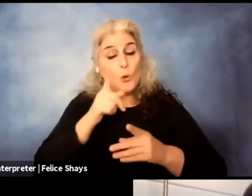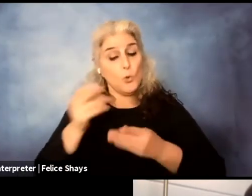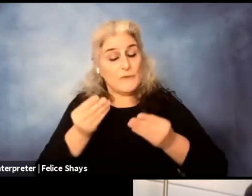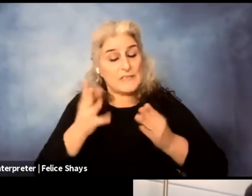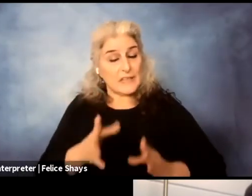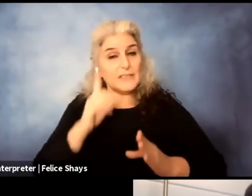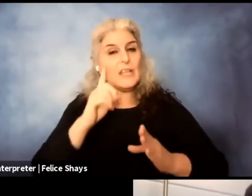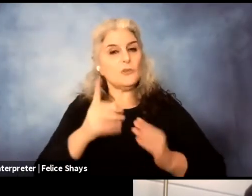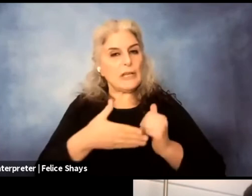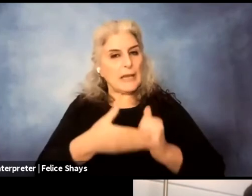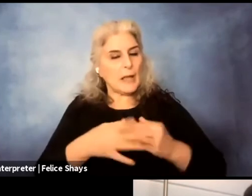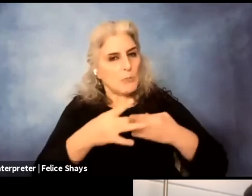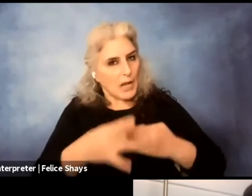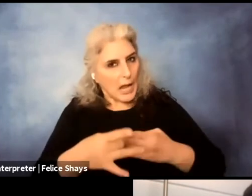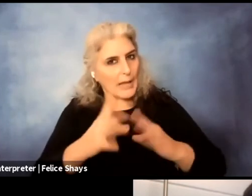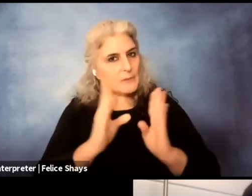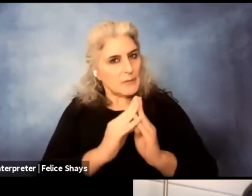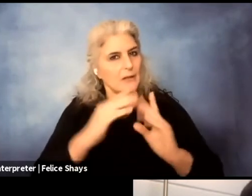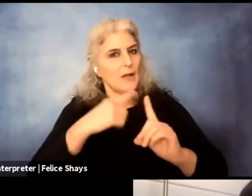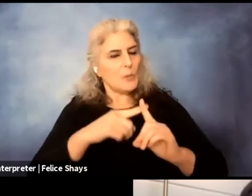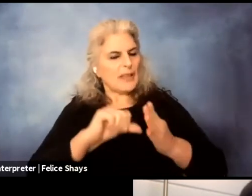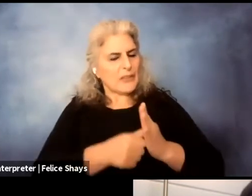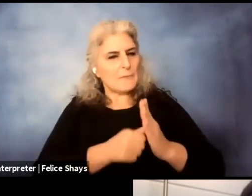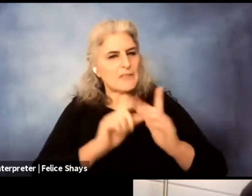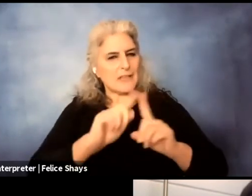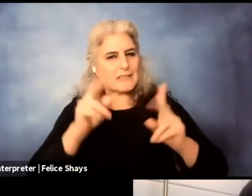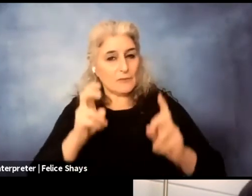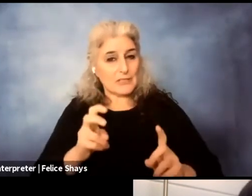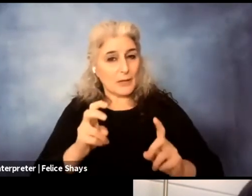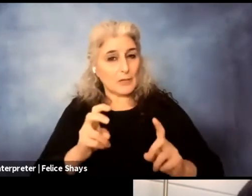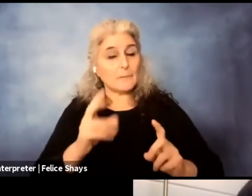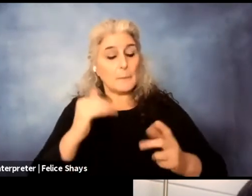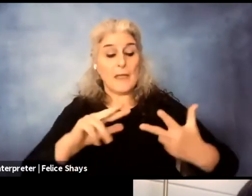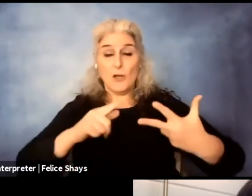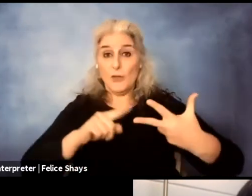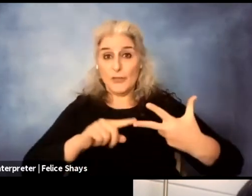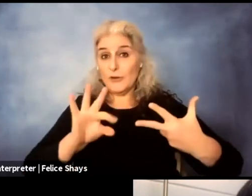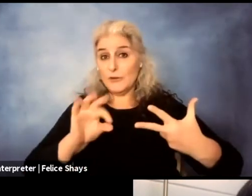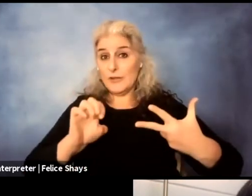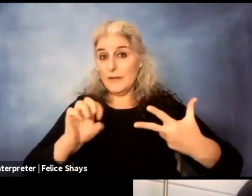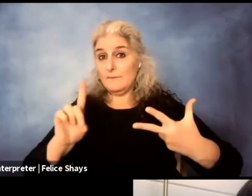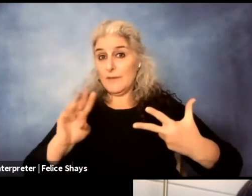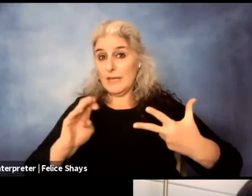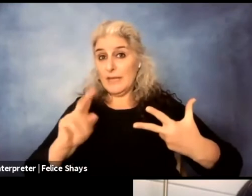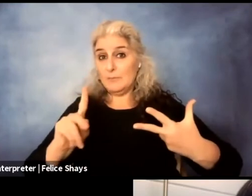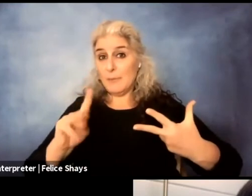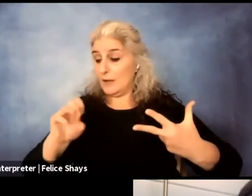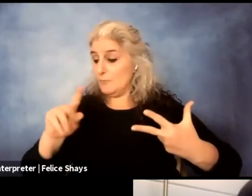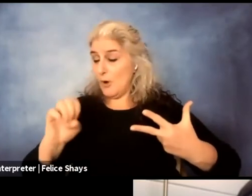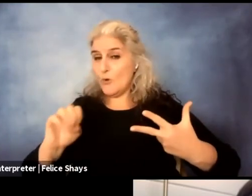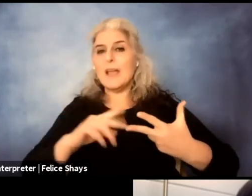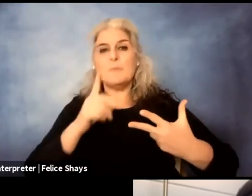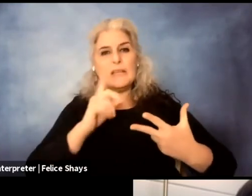meeting versus ones that isn't, um, the feedback mode is one where you can give secondary responses.